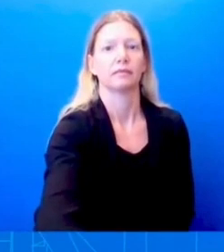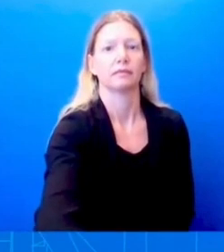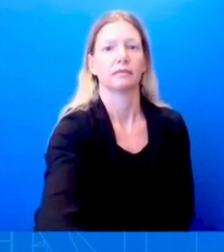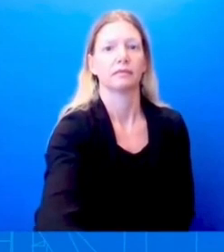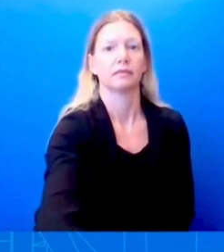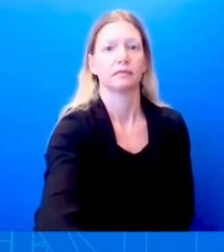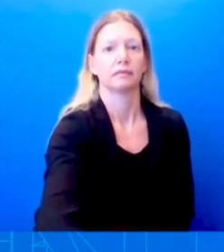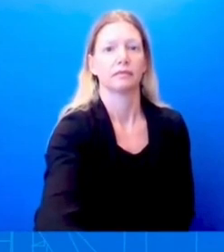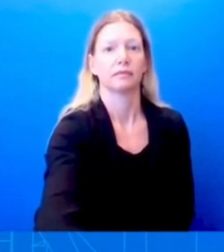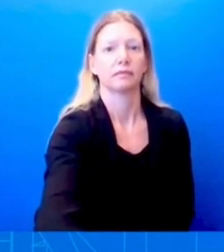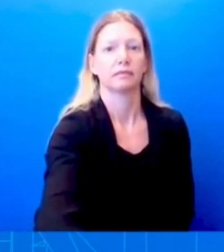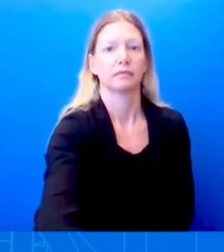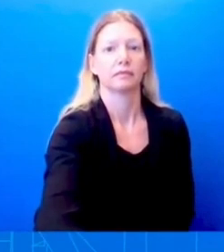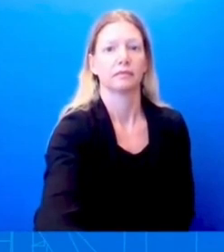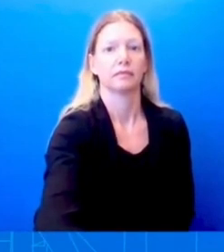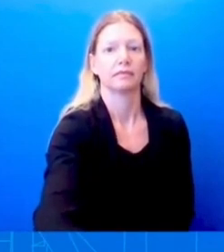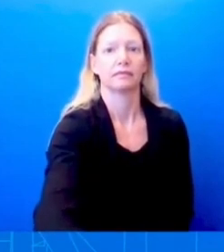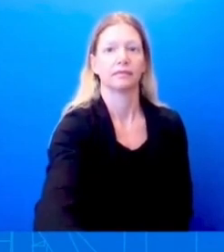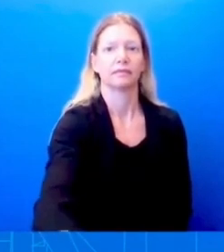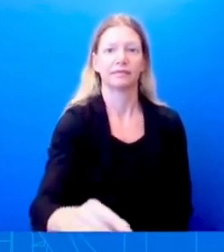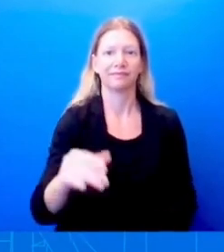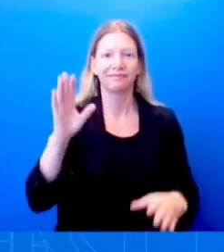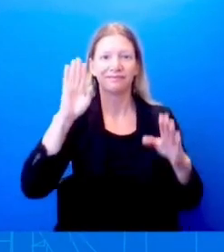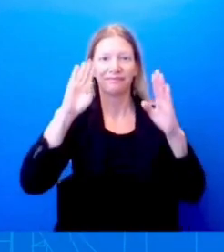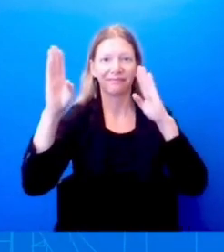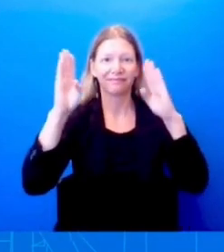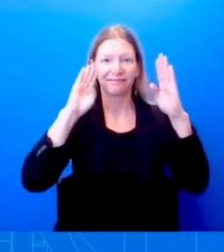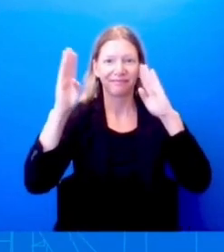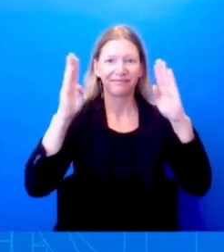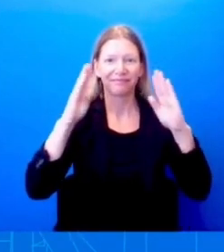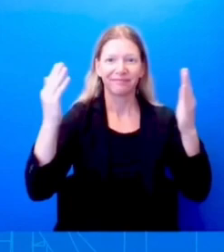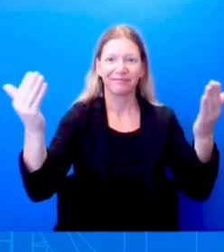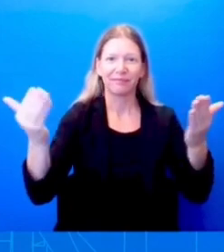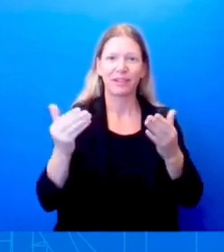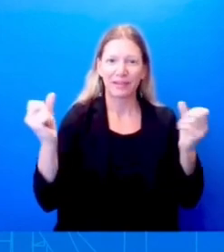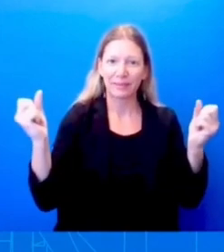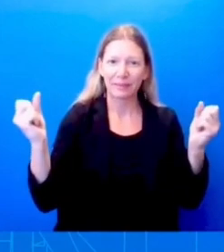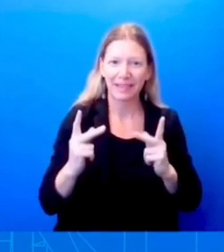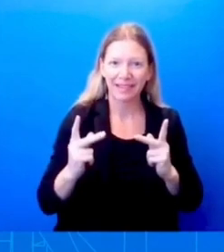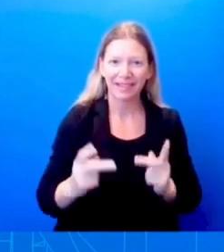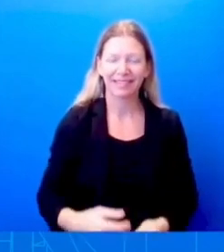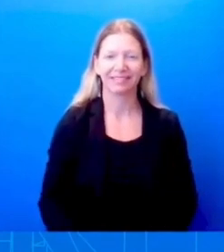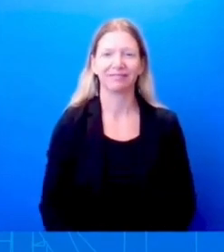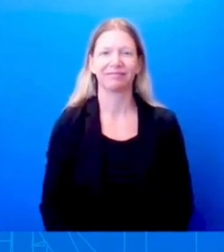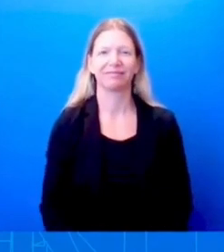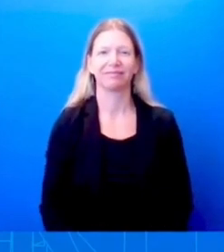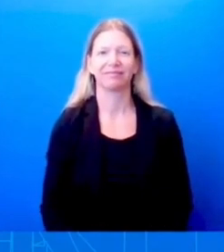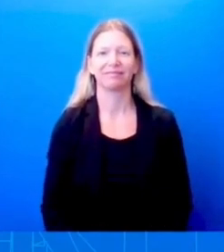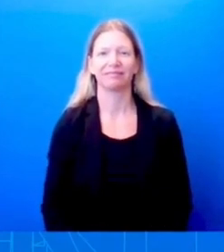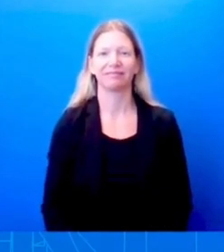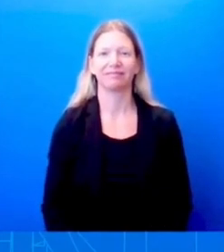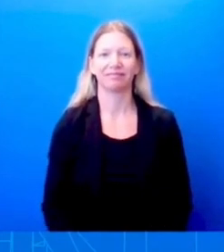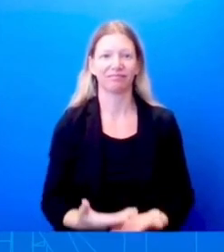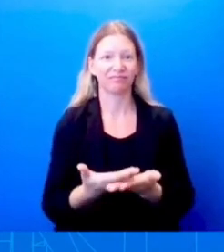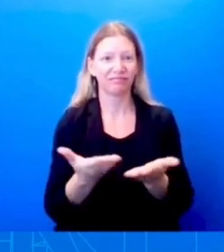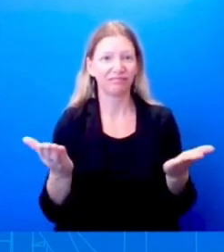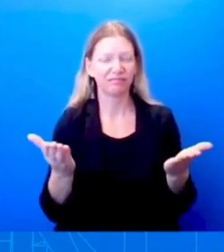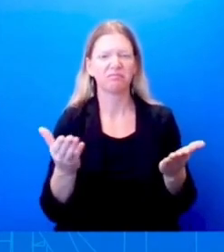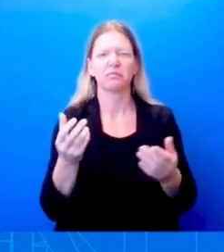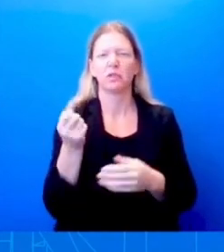Hello. Welcome back, everybody. Okay, a couple things. Good afternoon. Good afternoon.